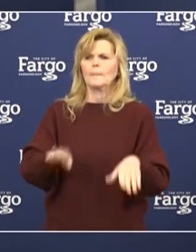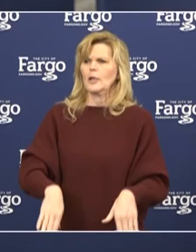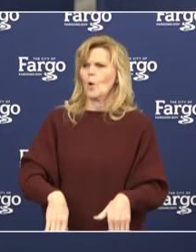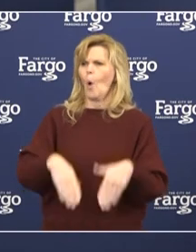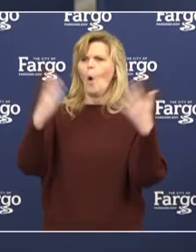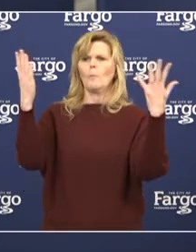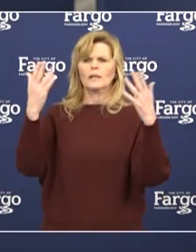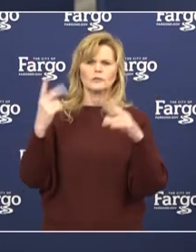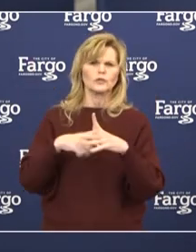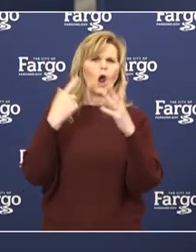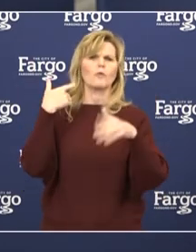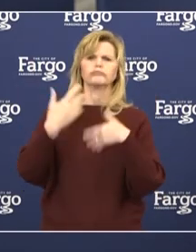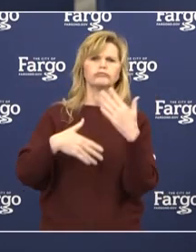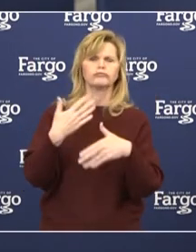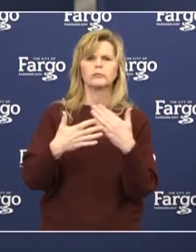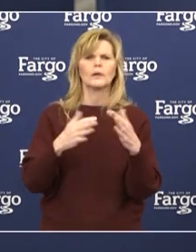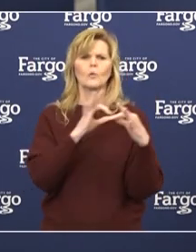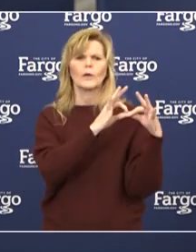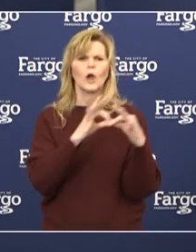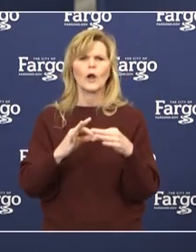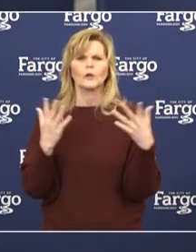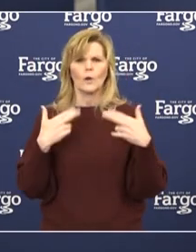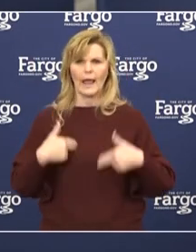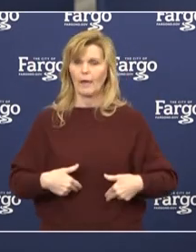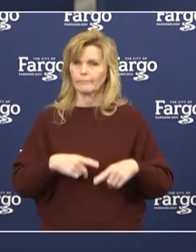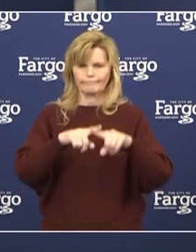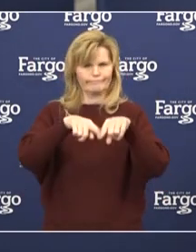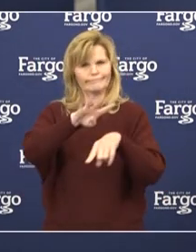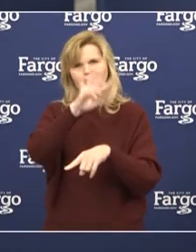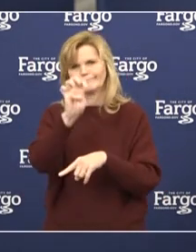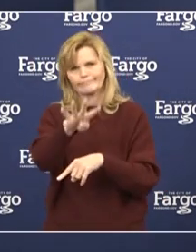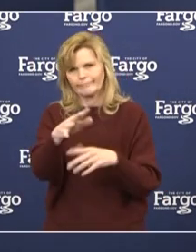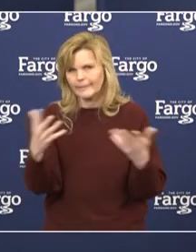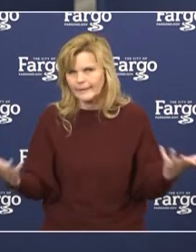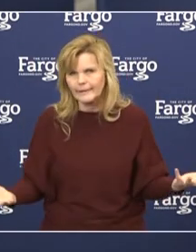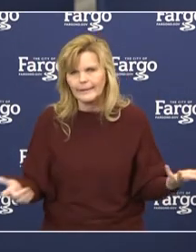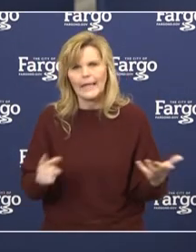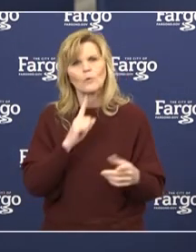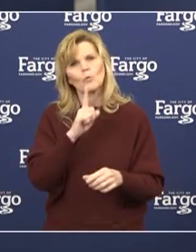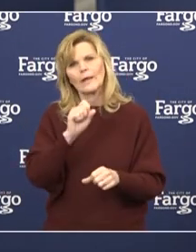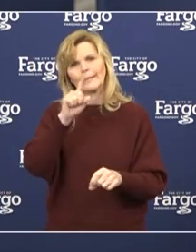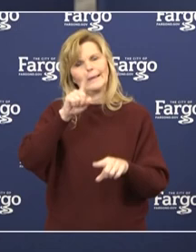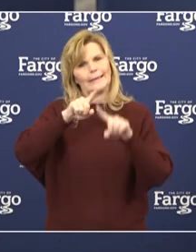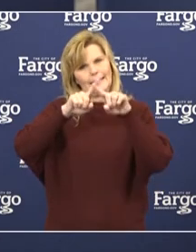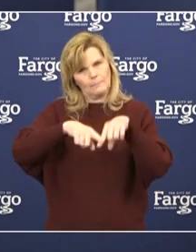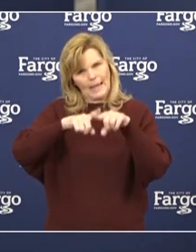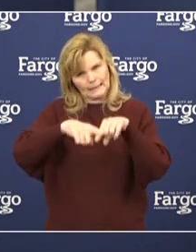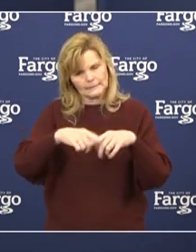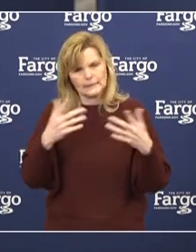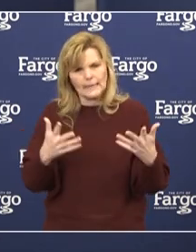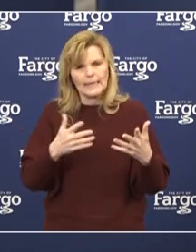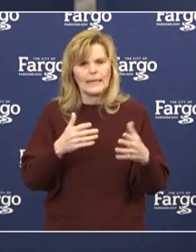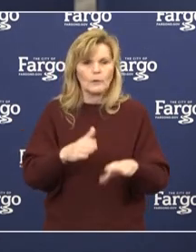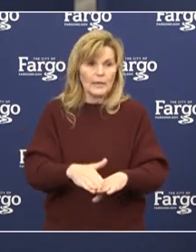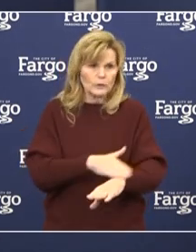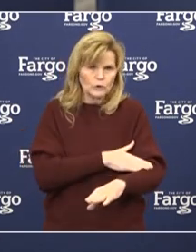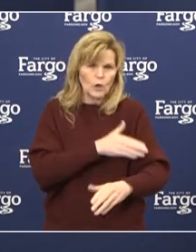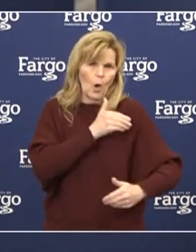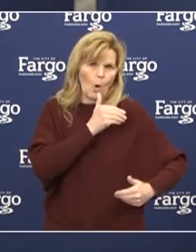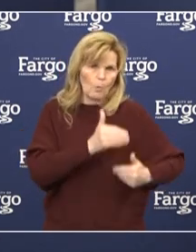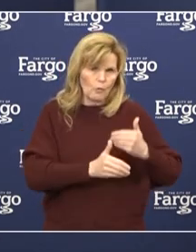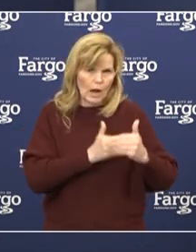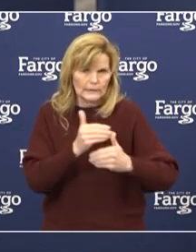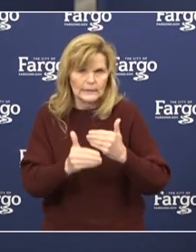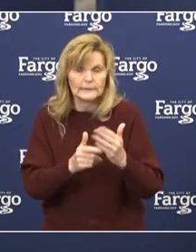question. I think it's going to require patience. It's going to have to be, I believe, a gradual process. It will